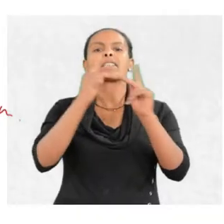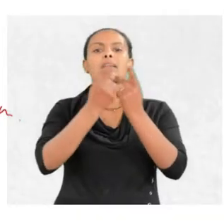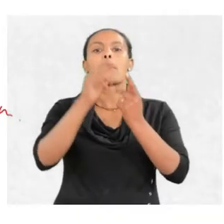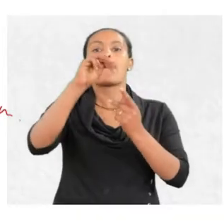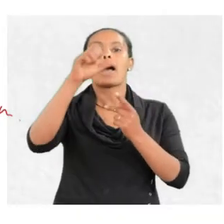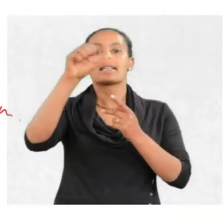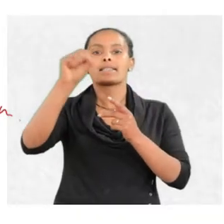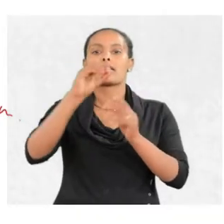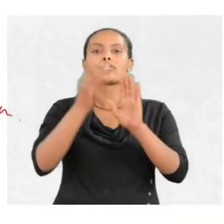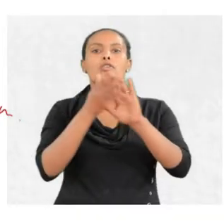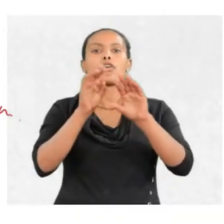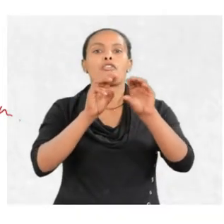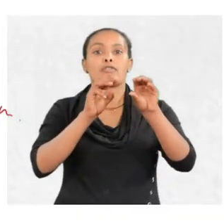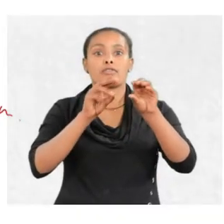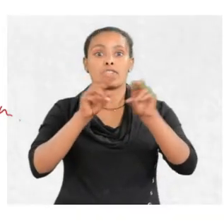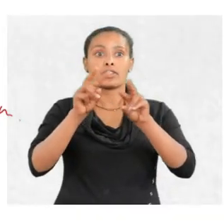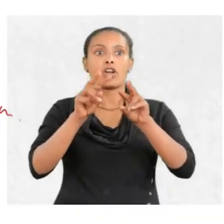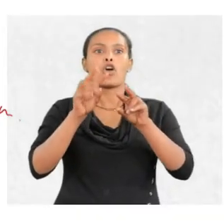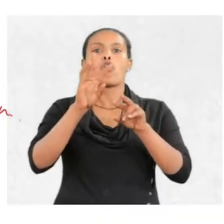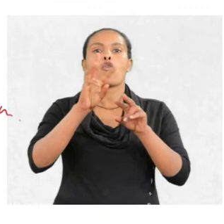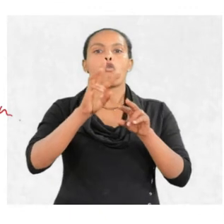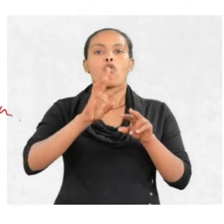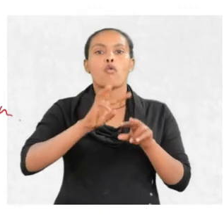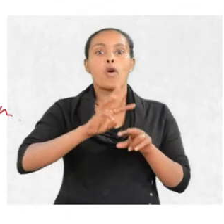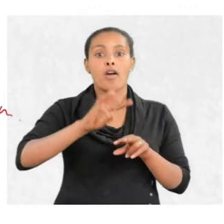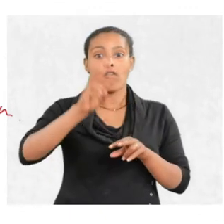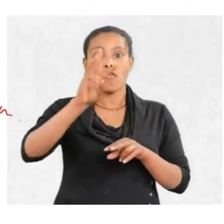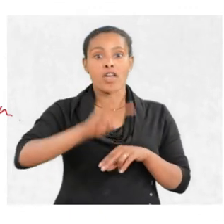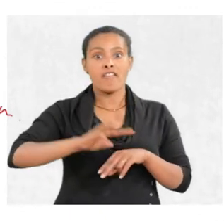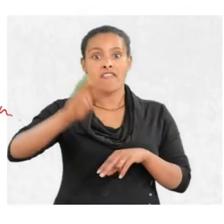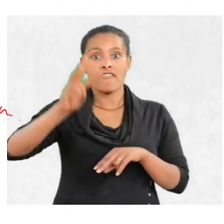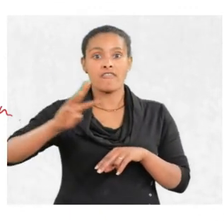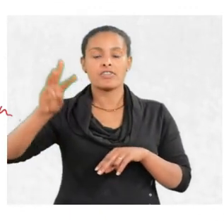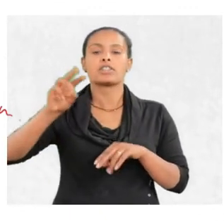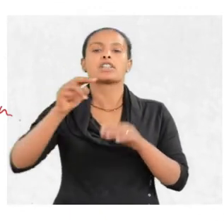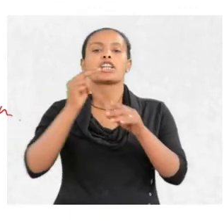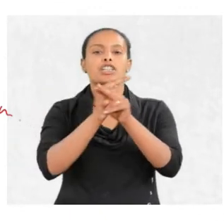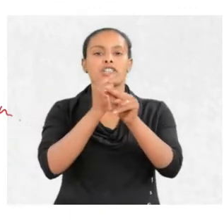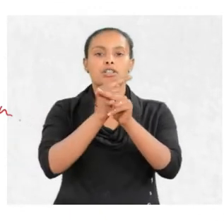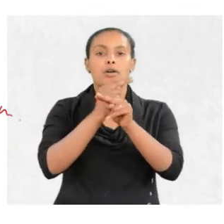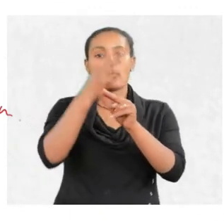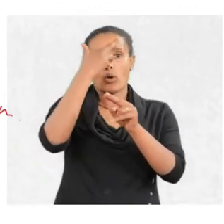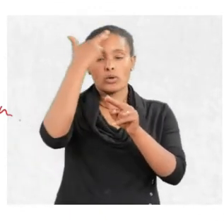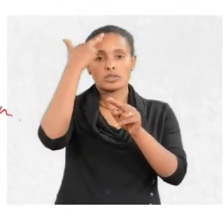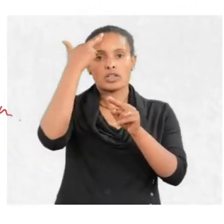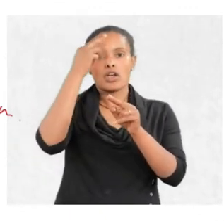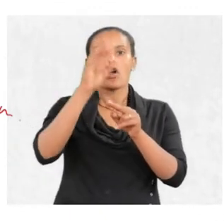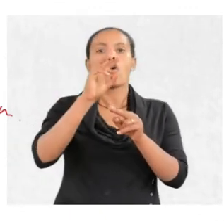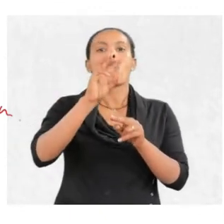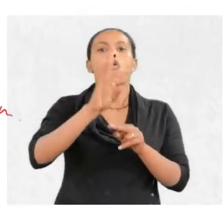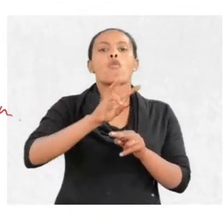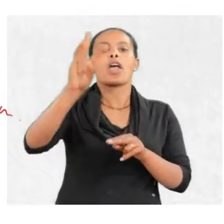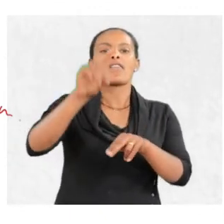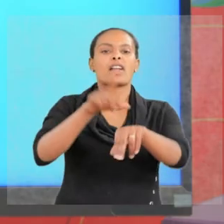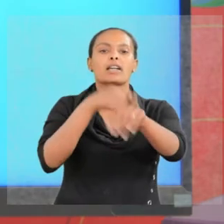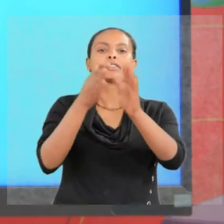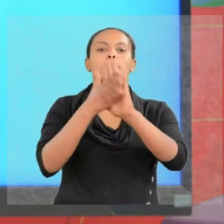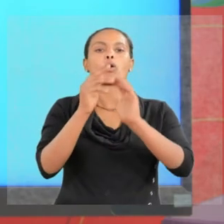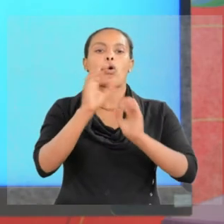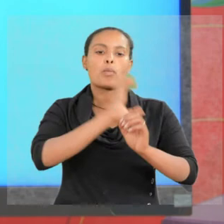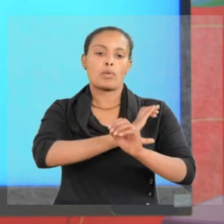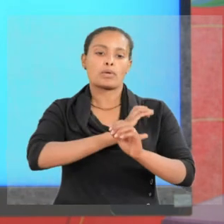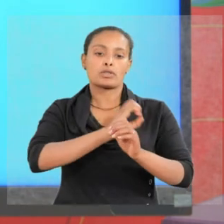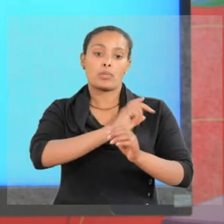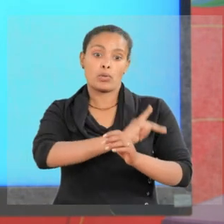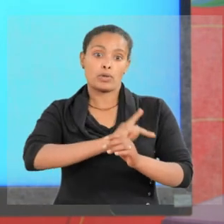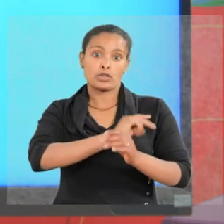M moving at a speed V has a wave nature. You see? Wave nature. You see? wavelength is the property of a